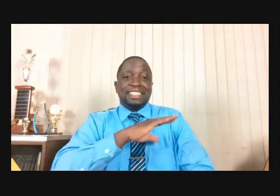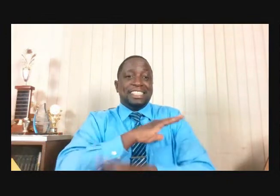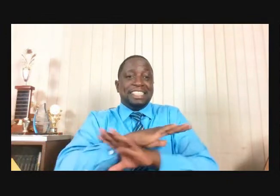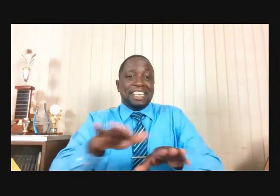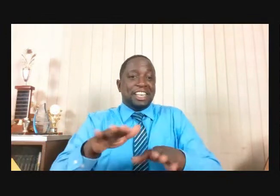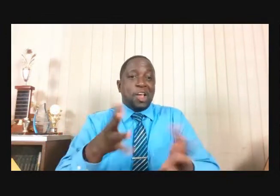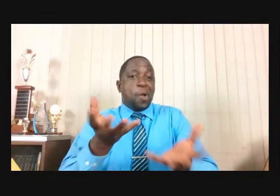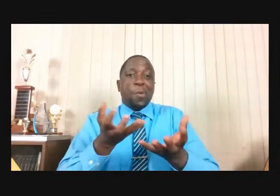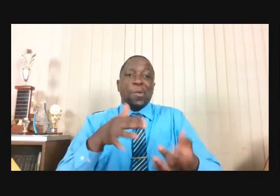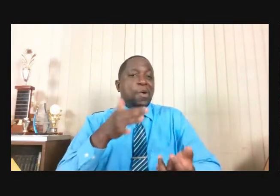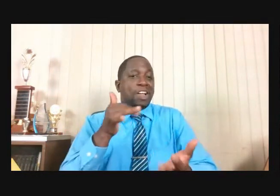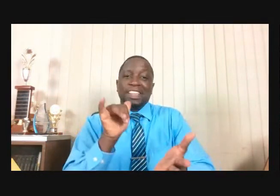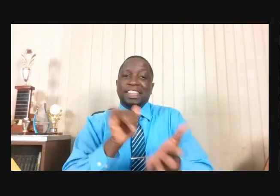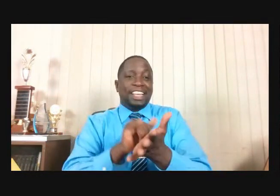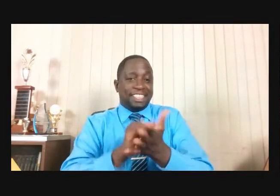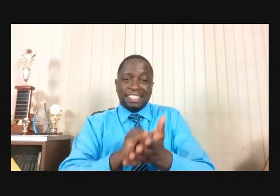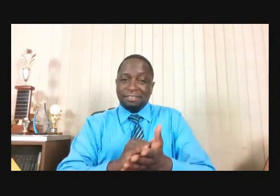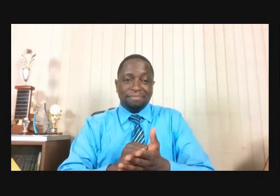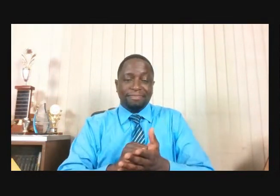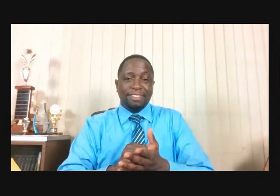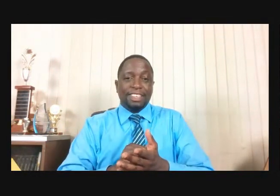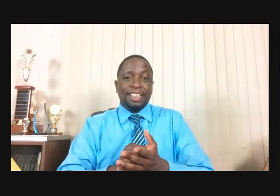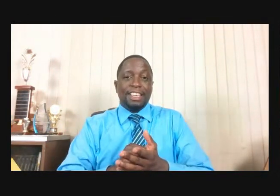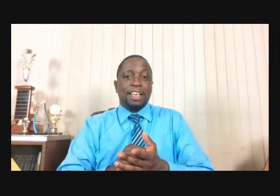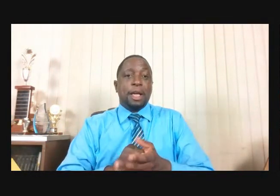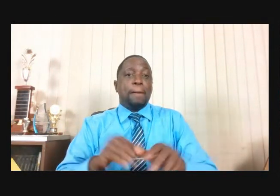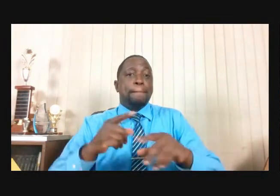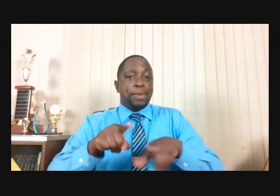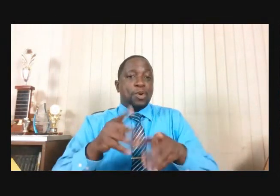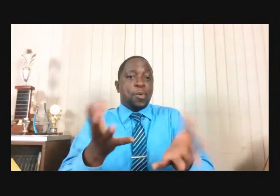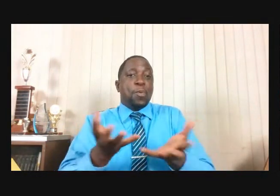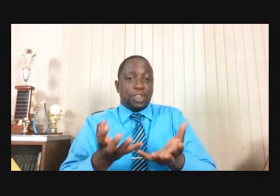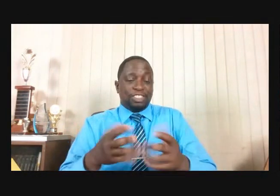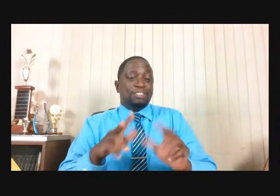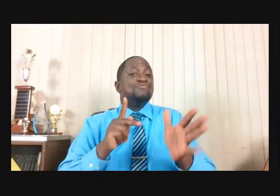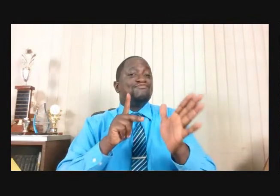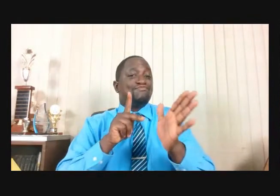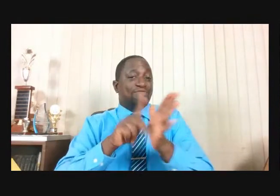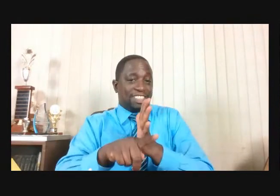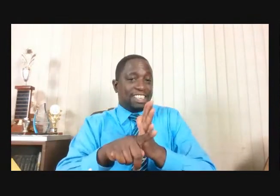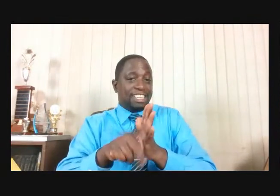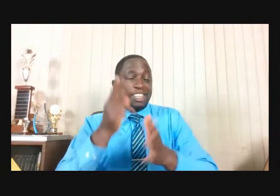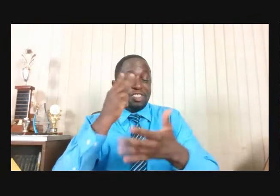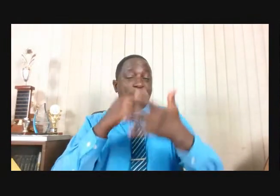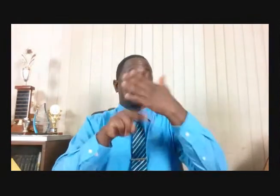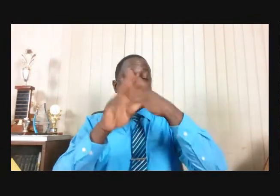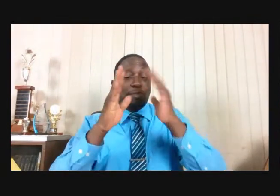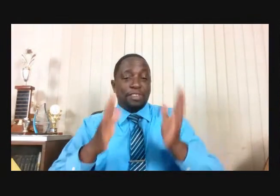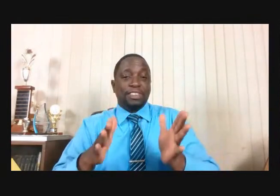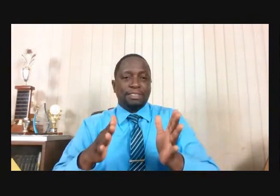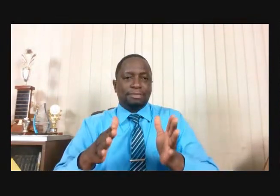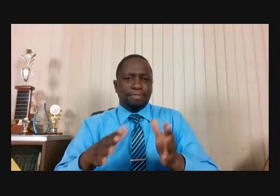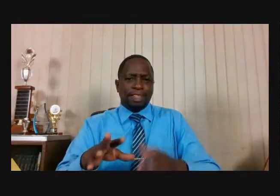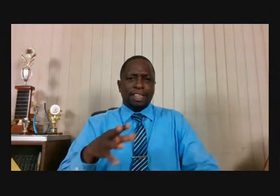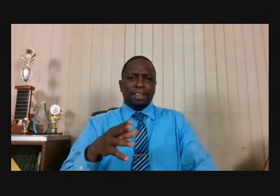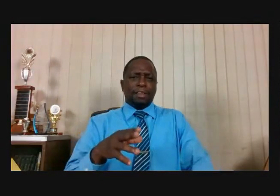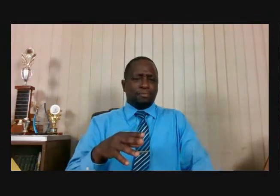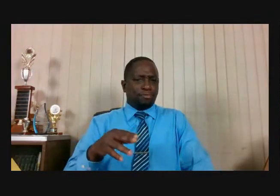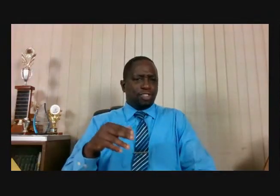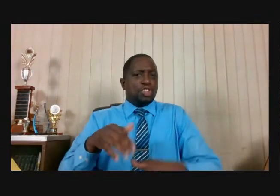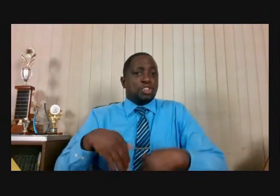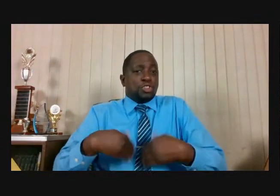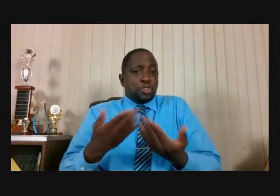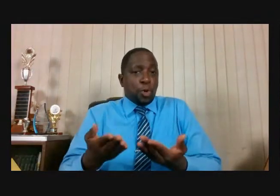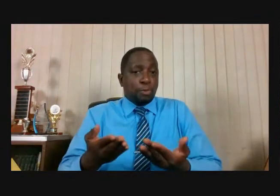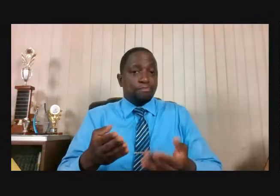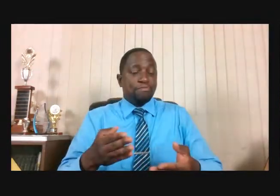Message It Was Enough To Throw Him Off He Had High Expectations That The Royal Family